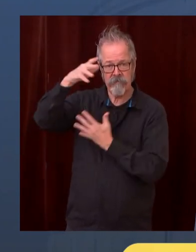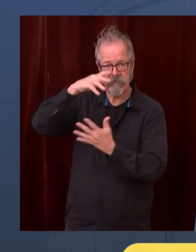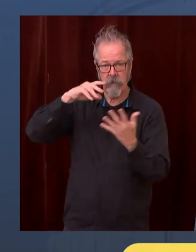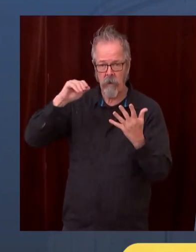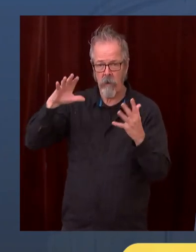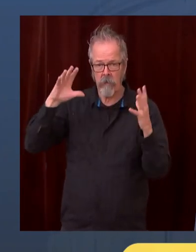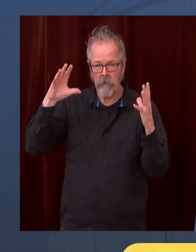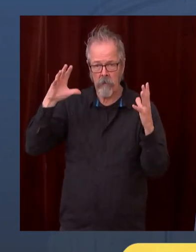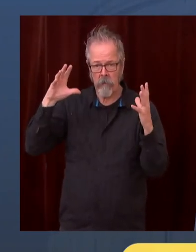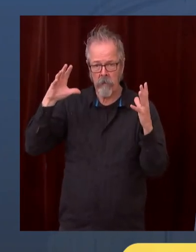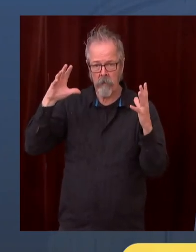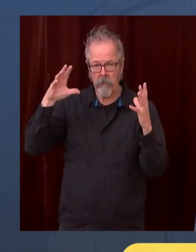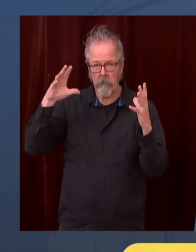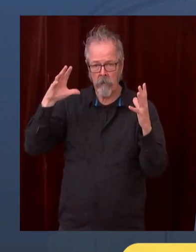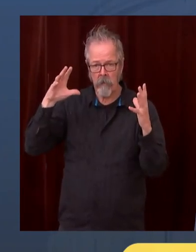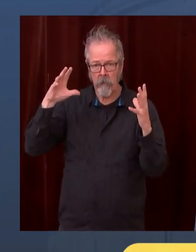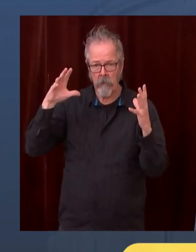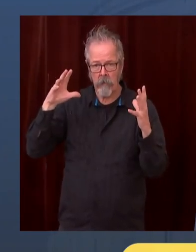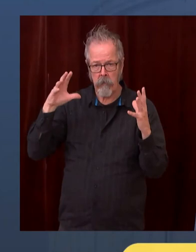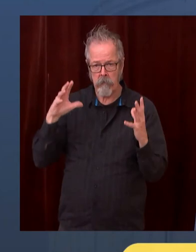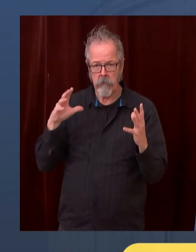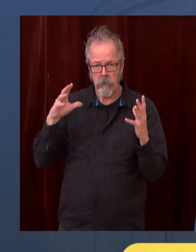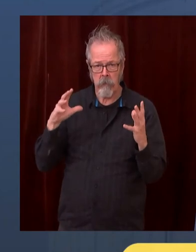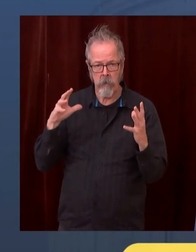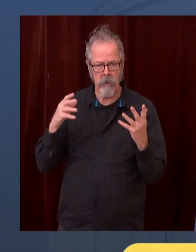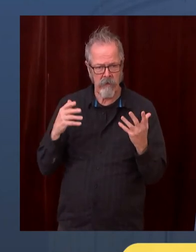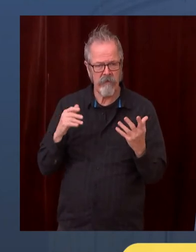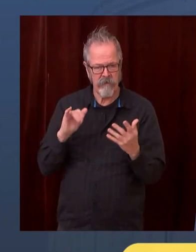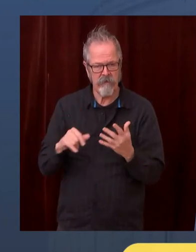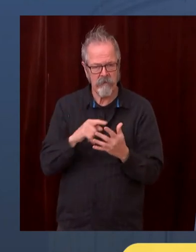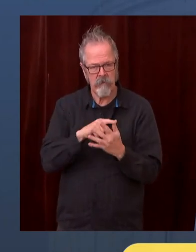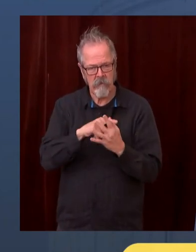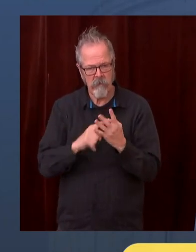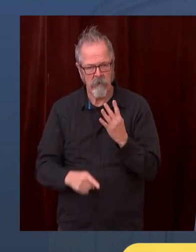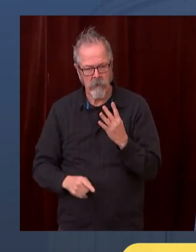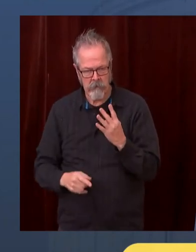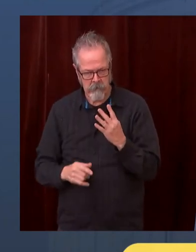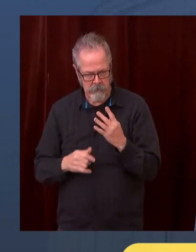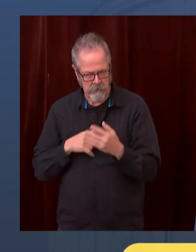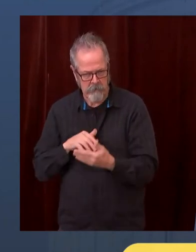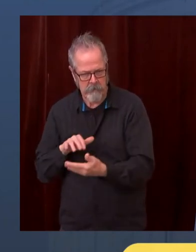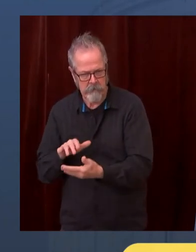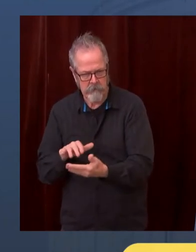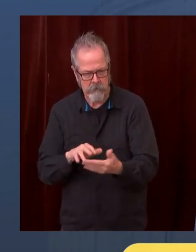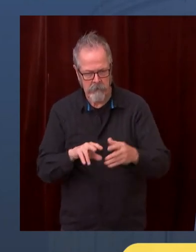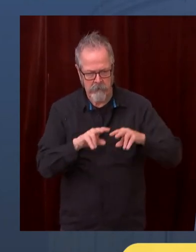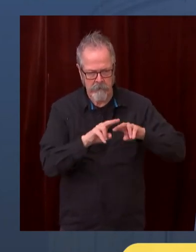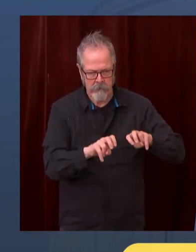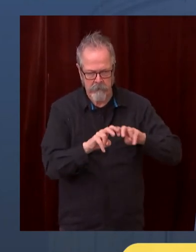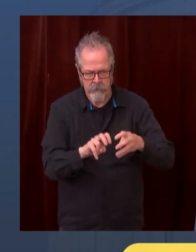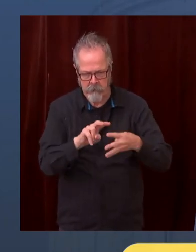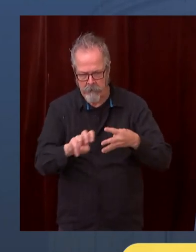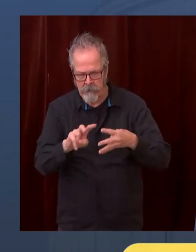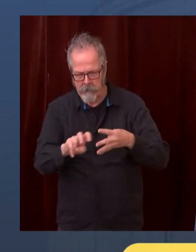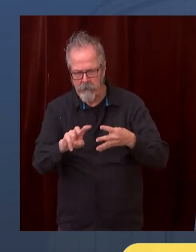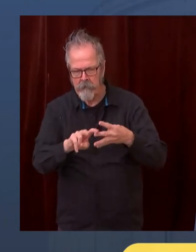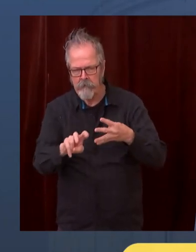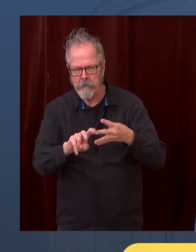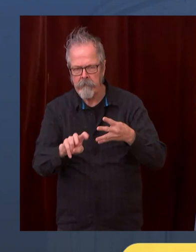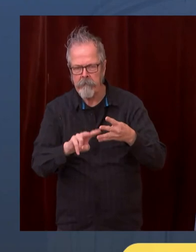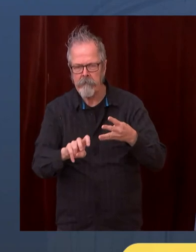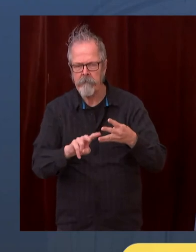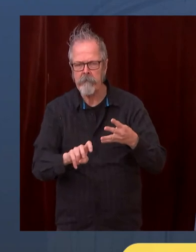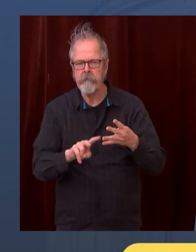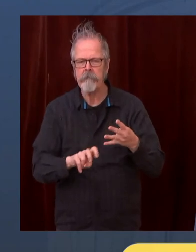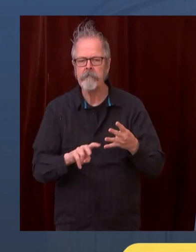all of those things together can help us be successful and it's about putting those things together that is so